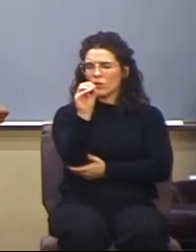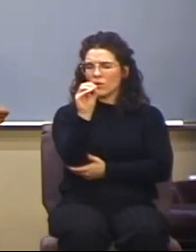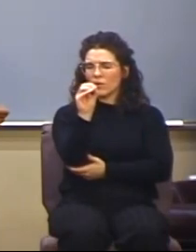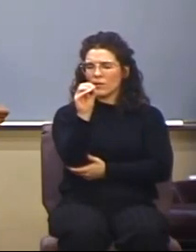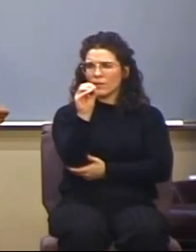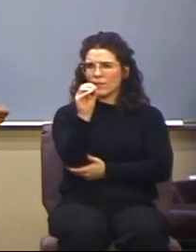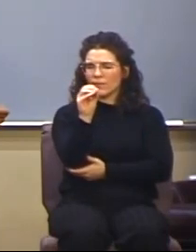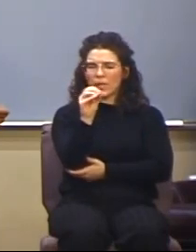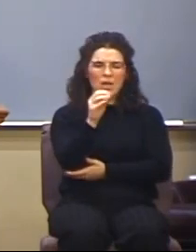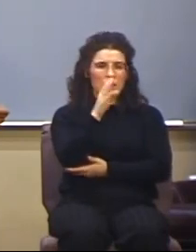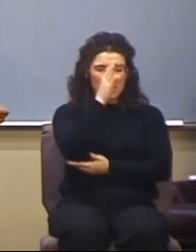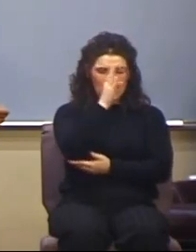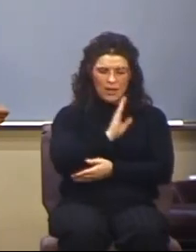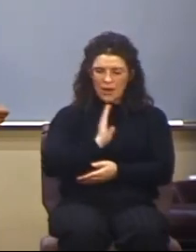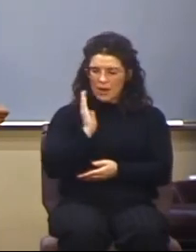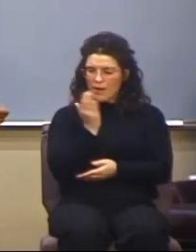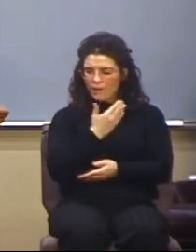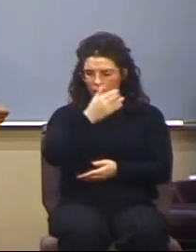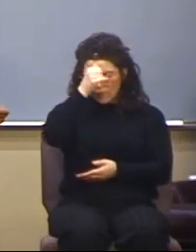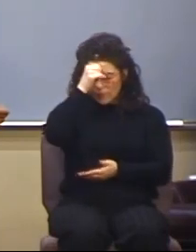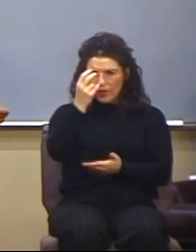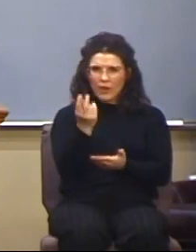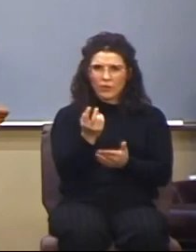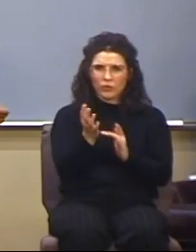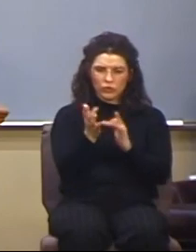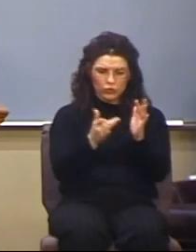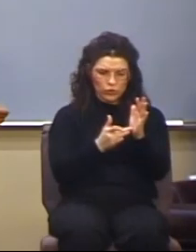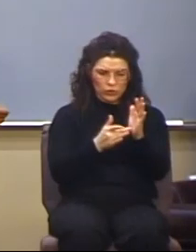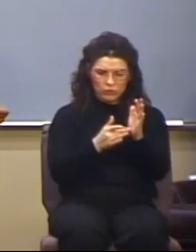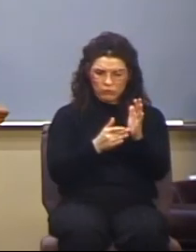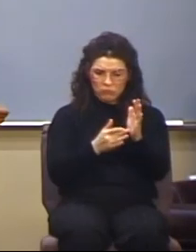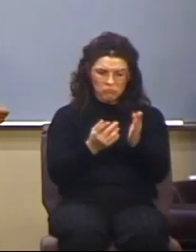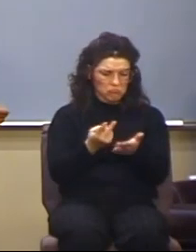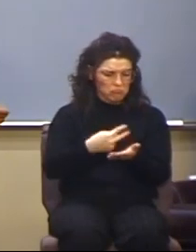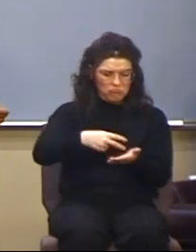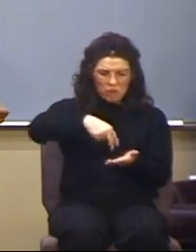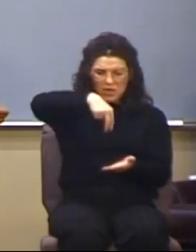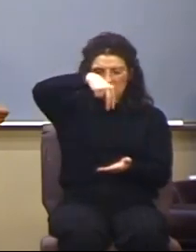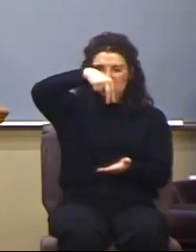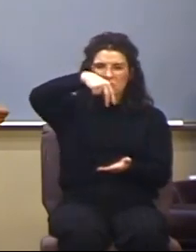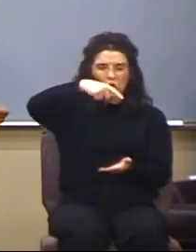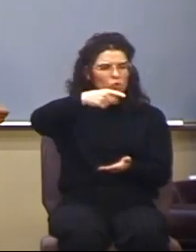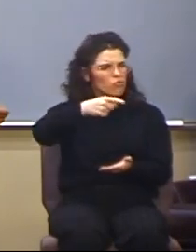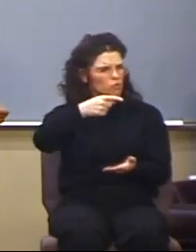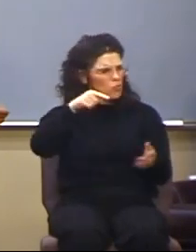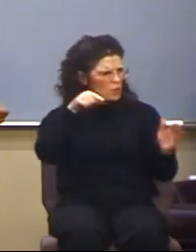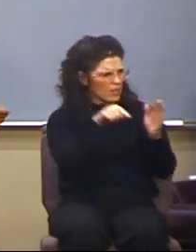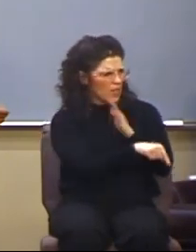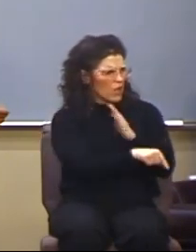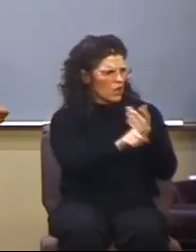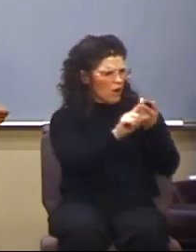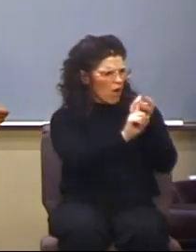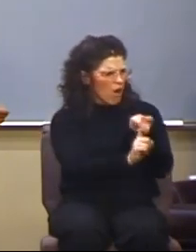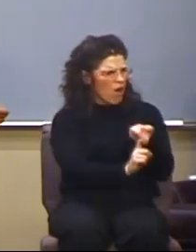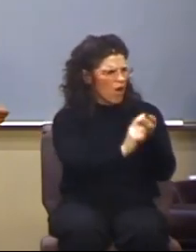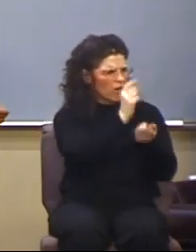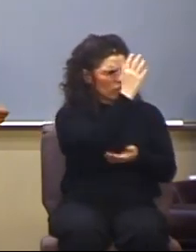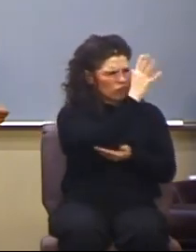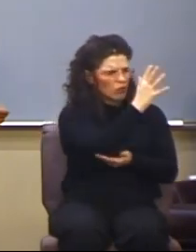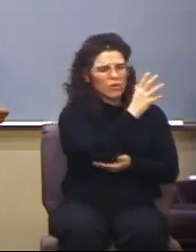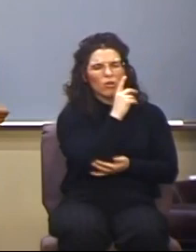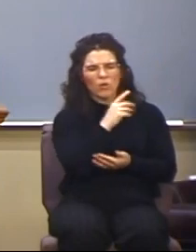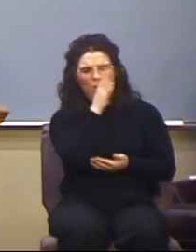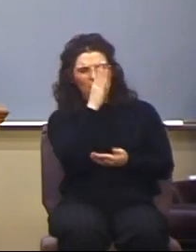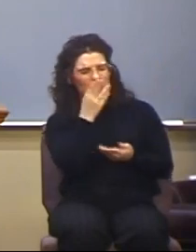of our fathers raised up Jesus, whom ye slew and hang on a tree. Him hath God exalted with his right hand to be a prince